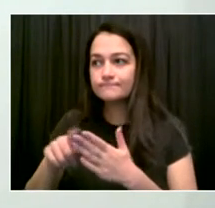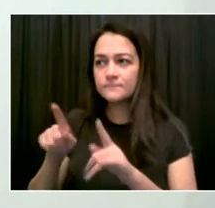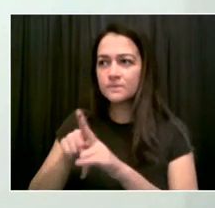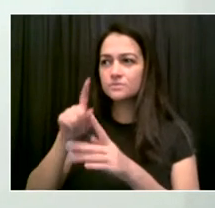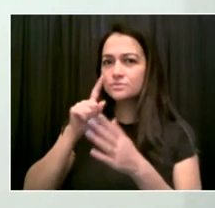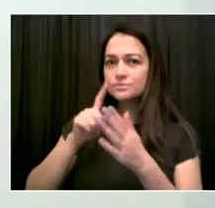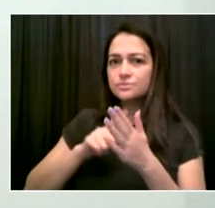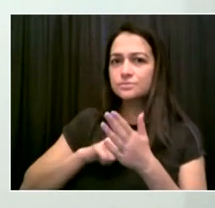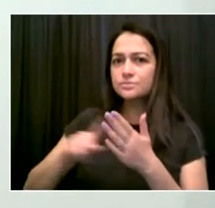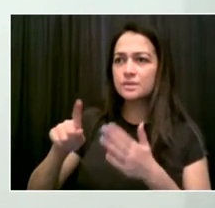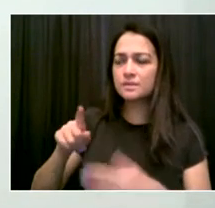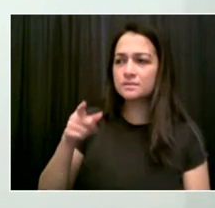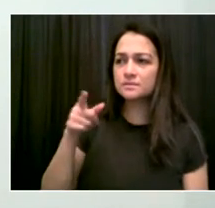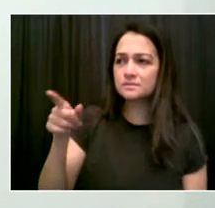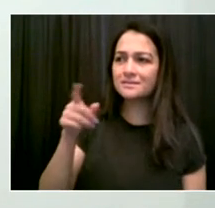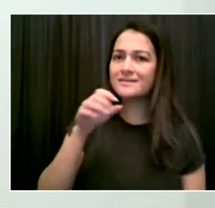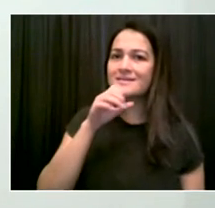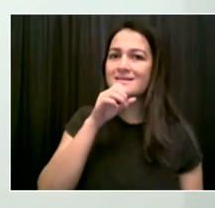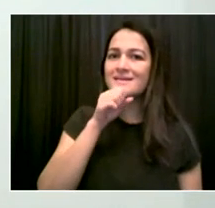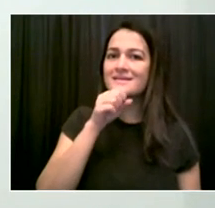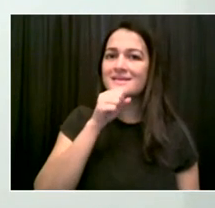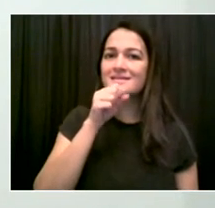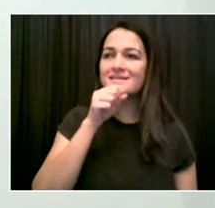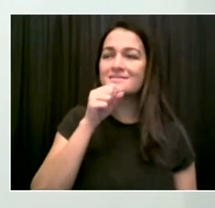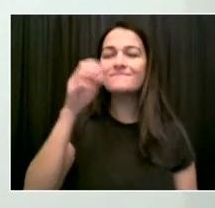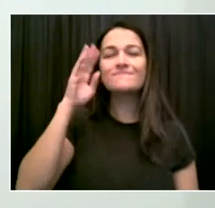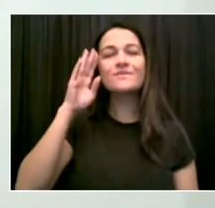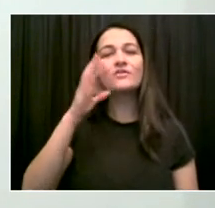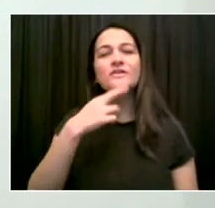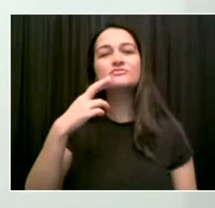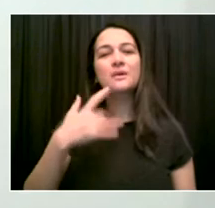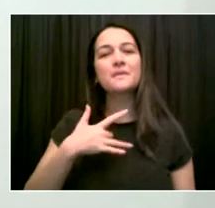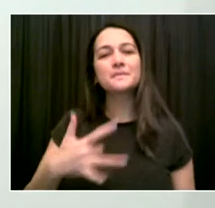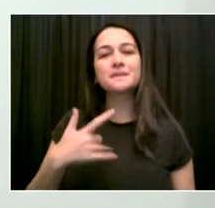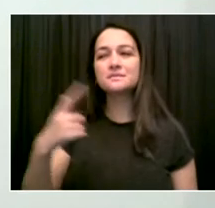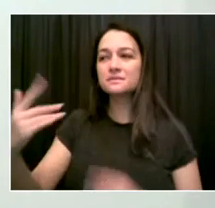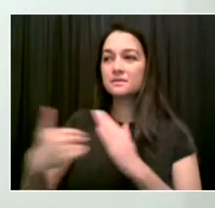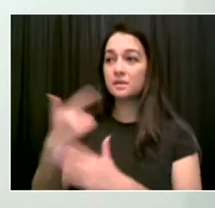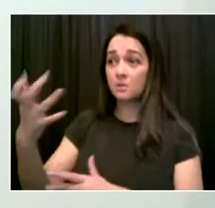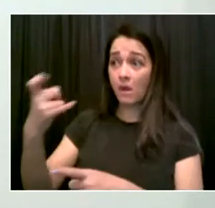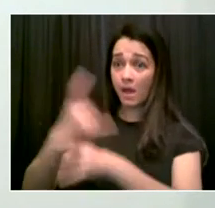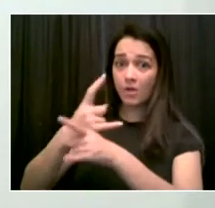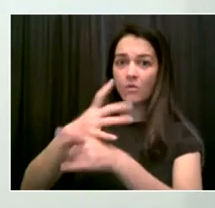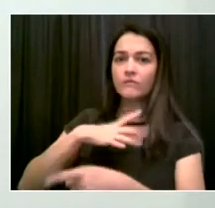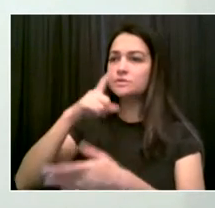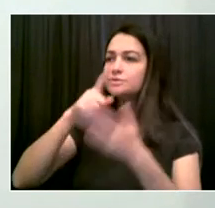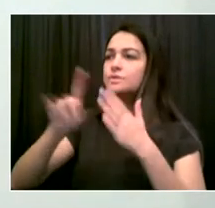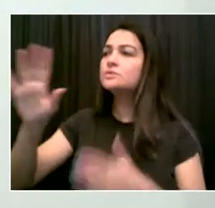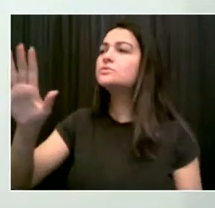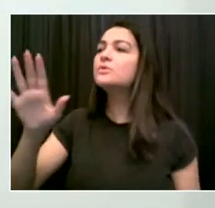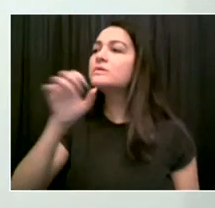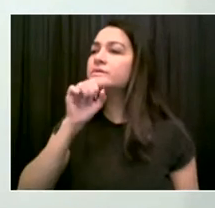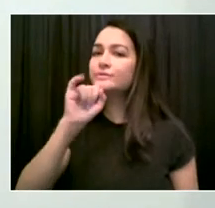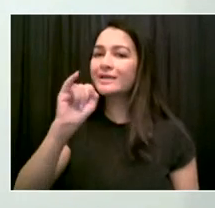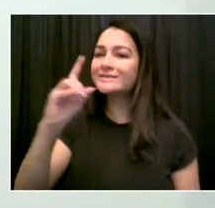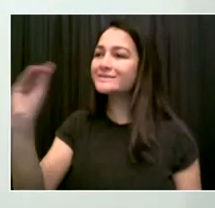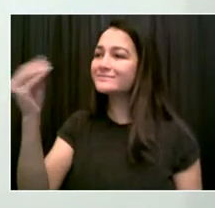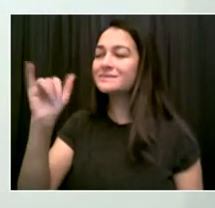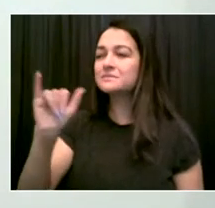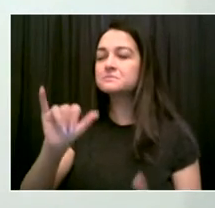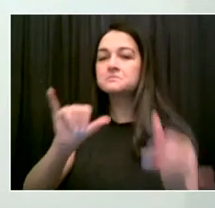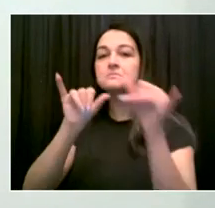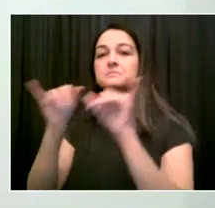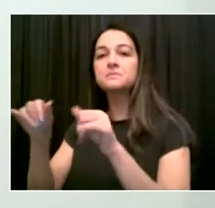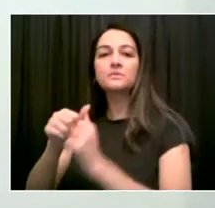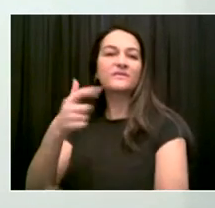lives. Tremendously important. We don't want this Delta variant being a